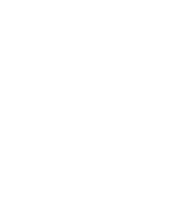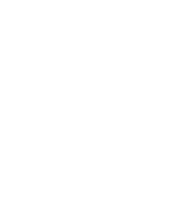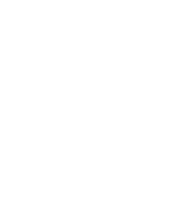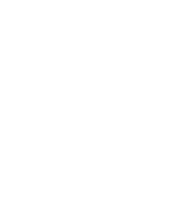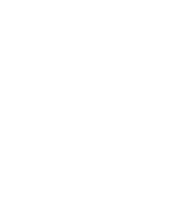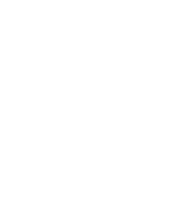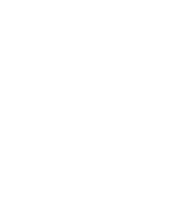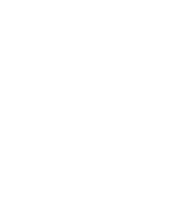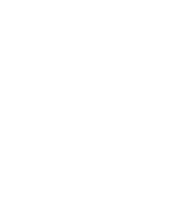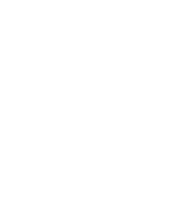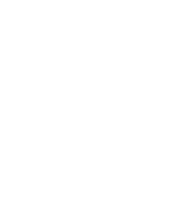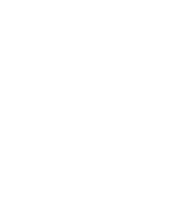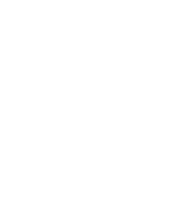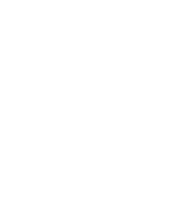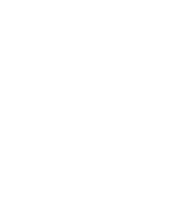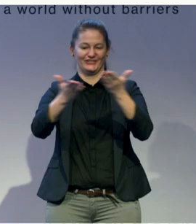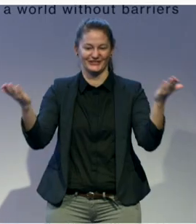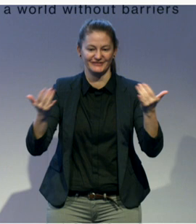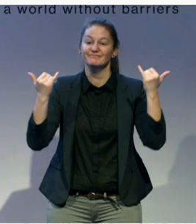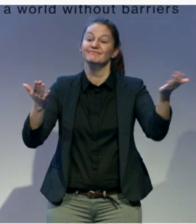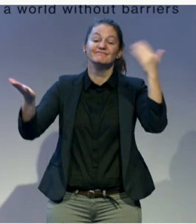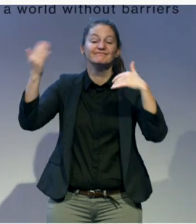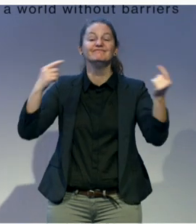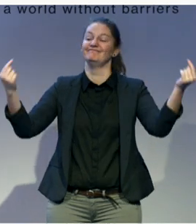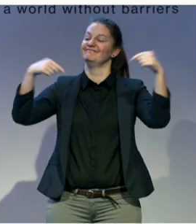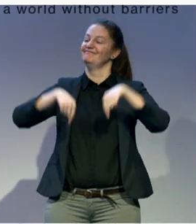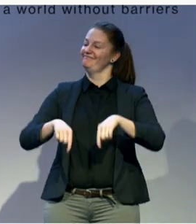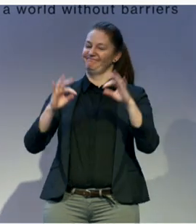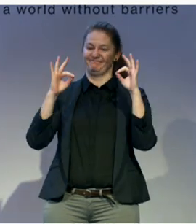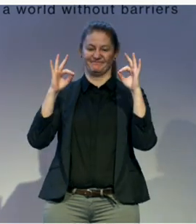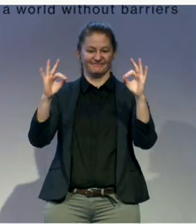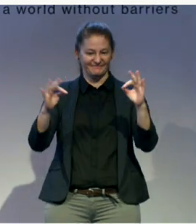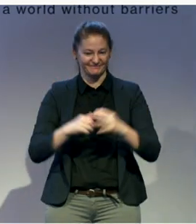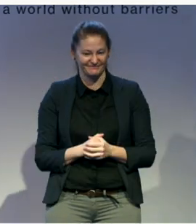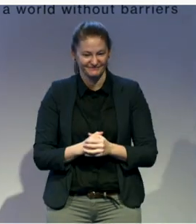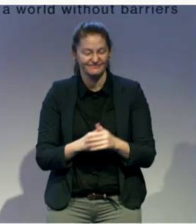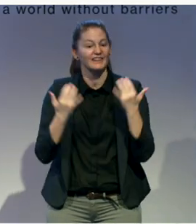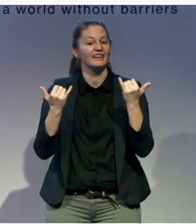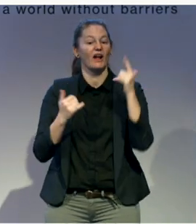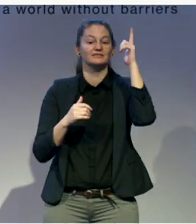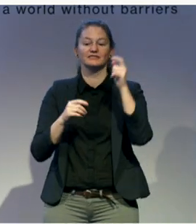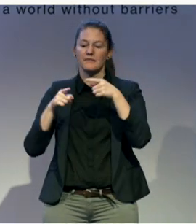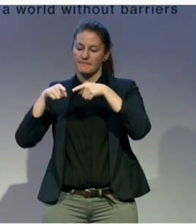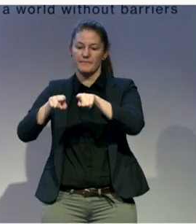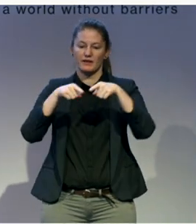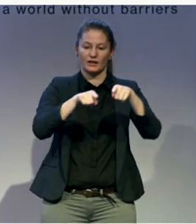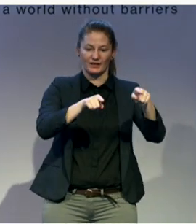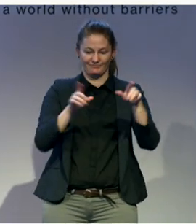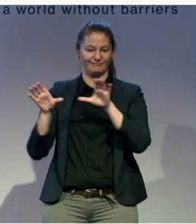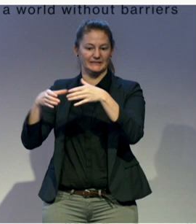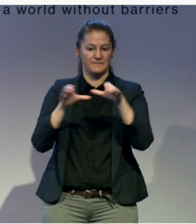Welcome back, and welcome to our parallel session on participating in politics in low and middle income